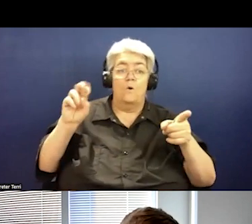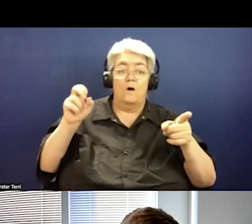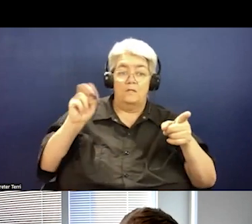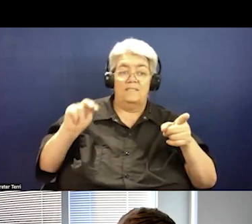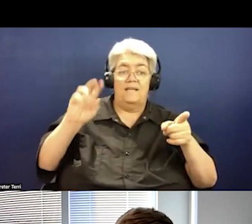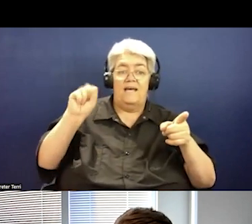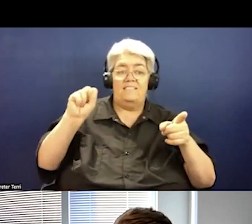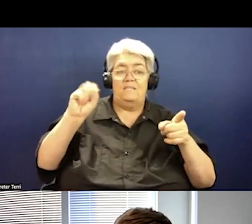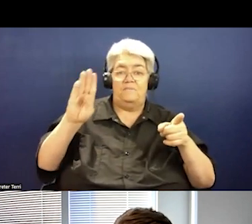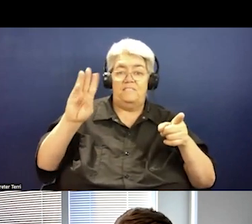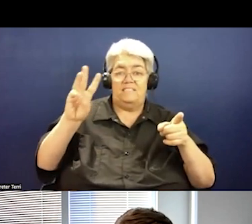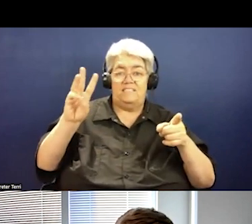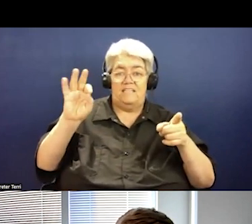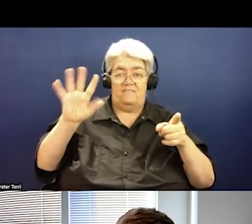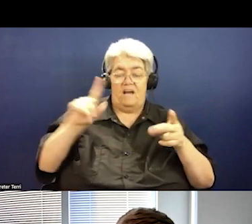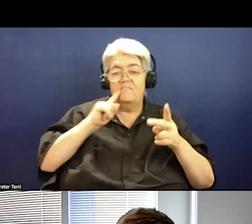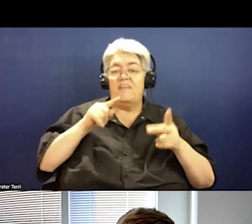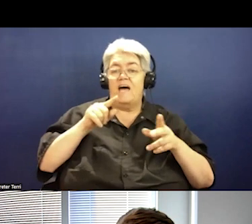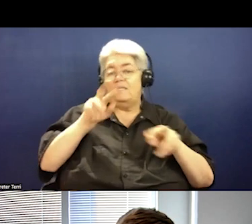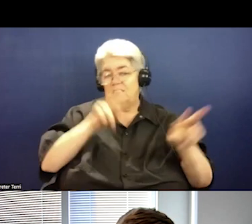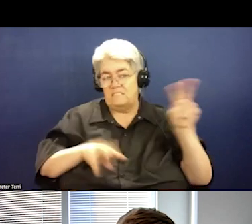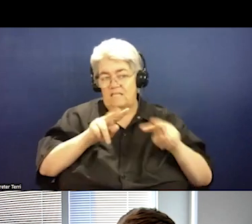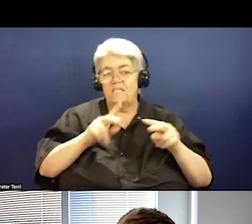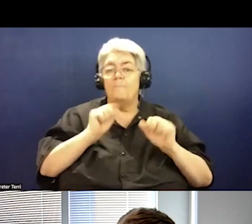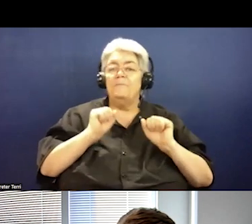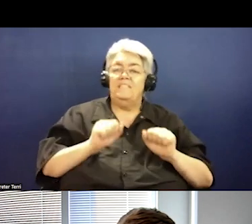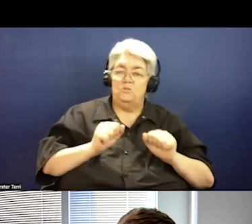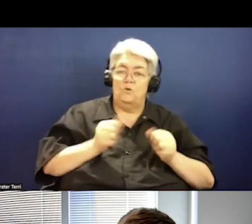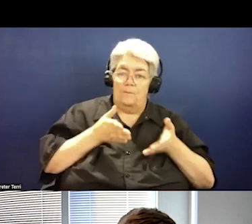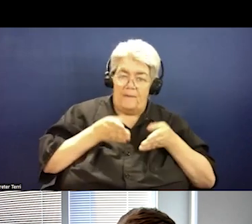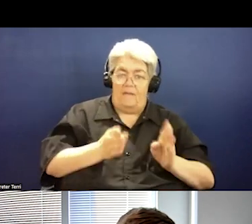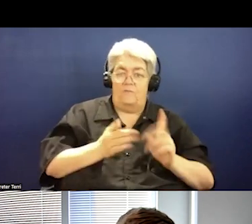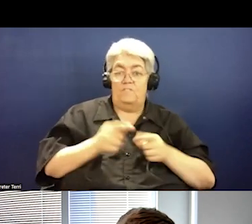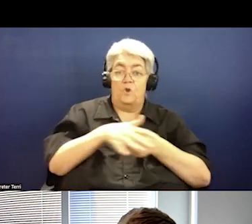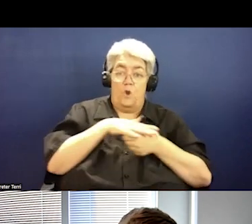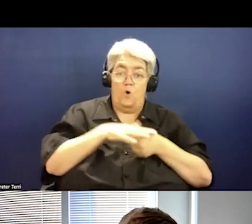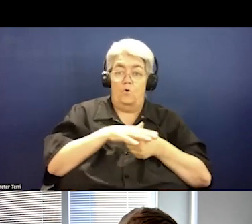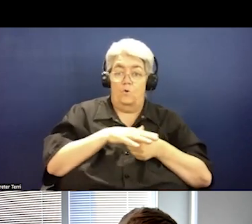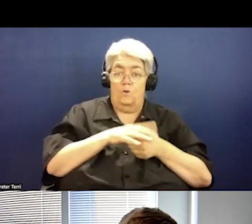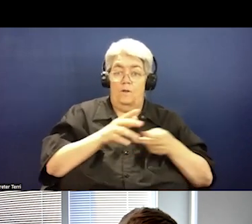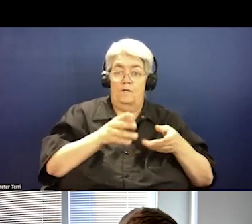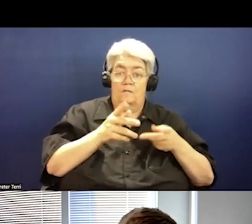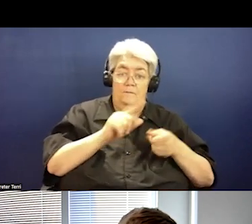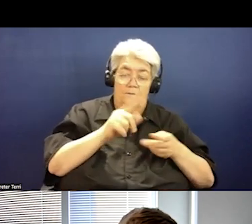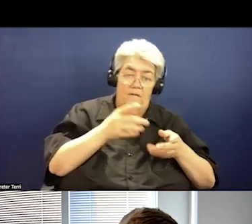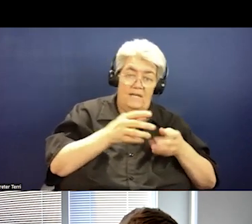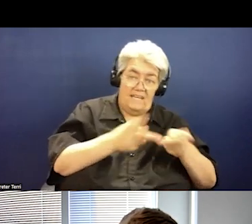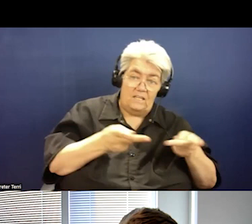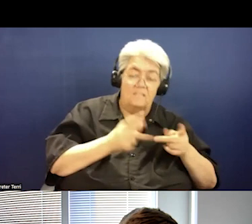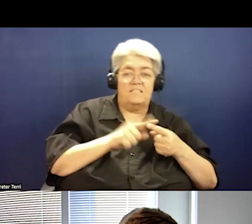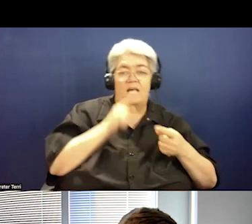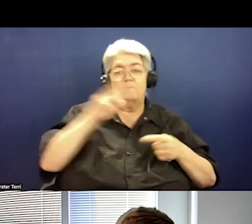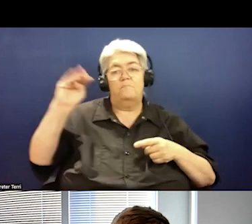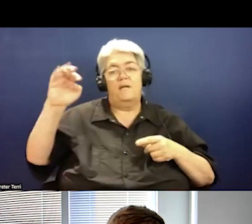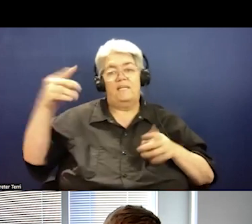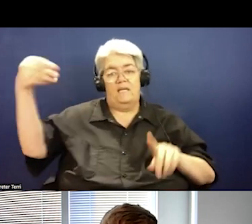that studies potential pathways, um, for local governments, um, to receive Medicaid reimbursement. Um, that is all I had. will turn it back